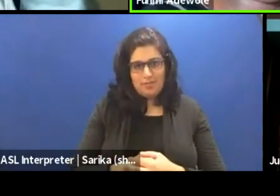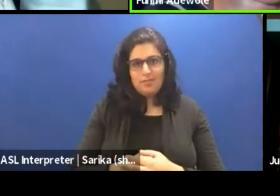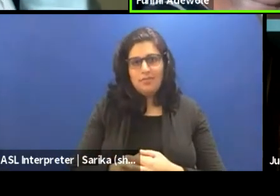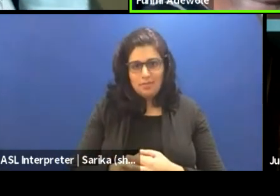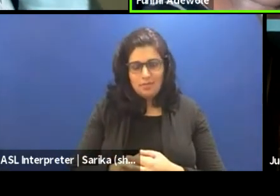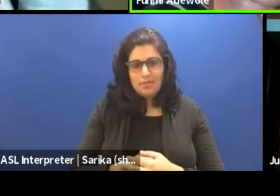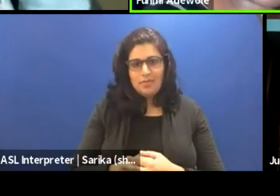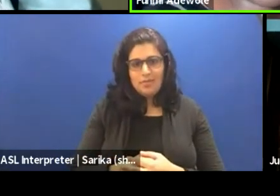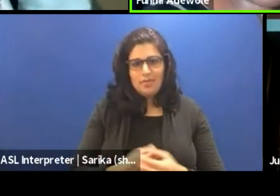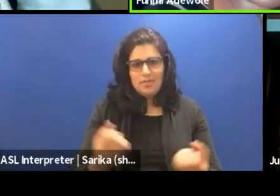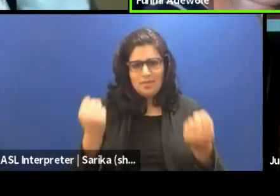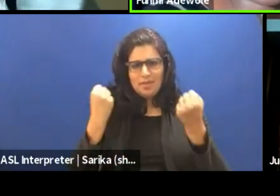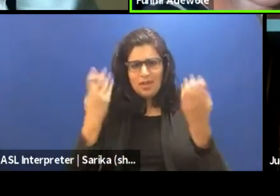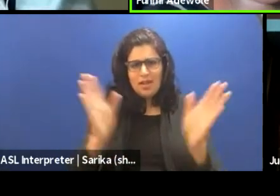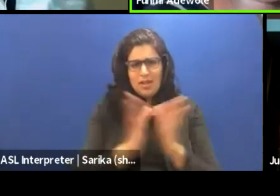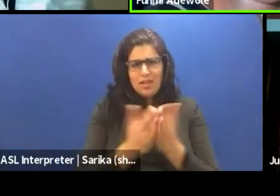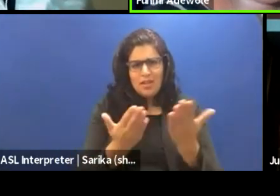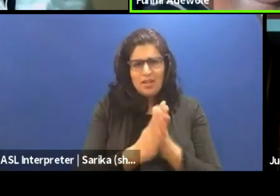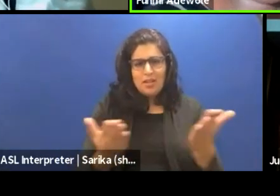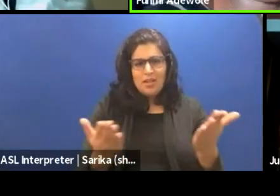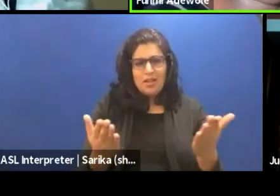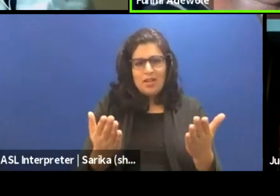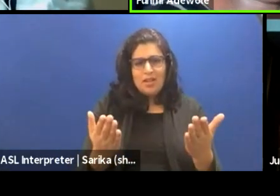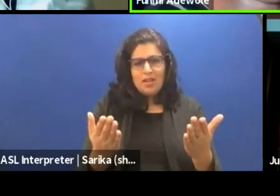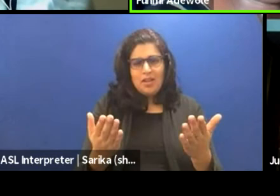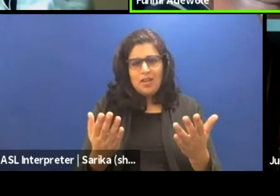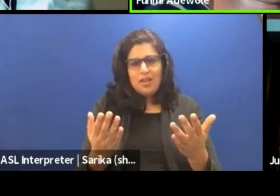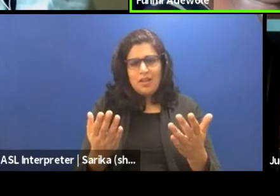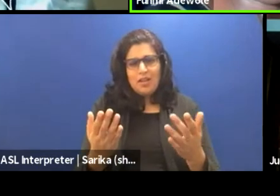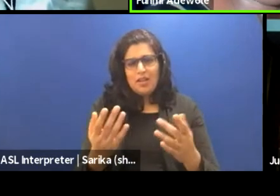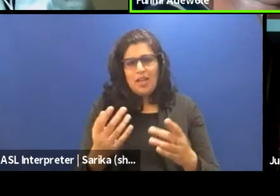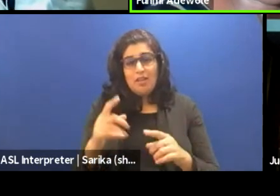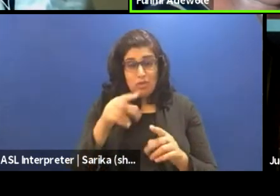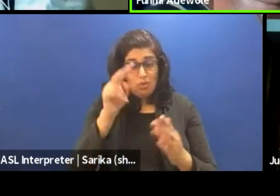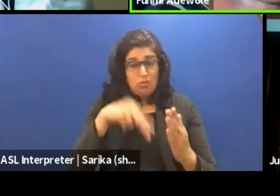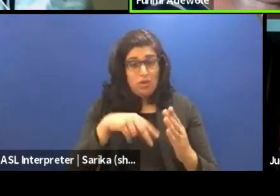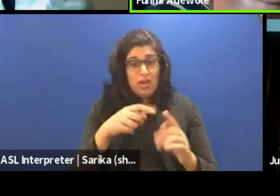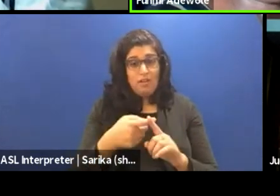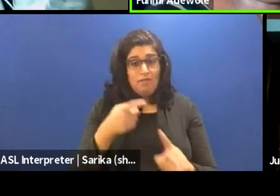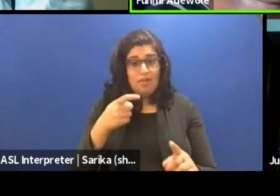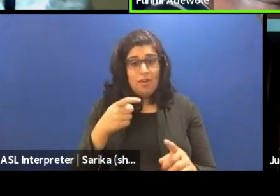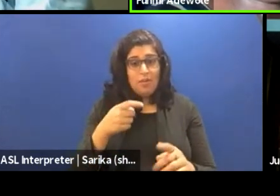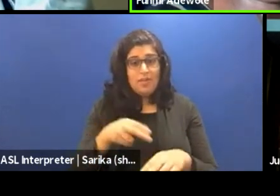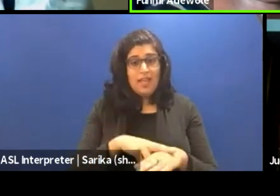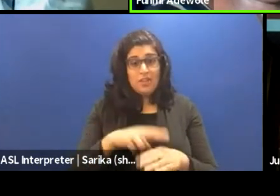How many books have you read on a national dance company from Africa?